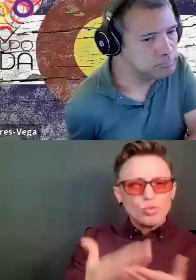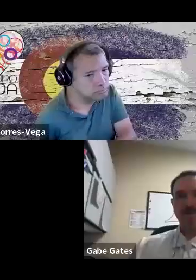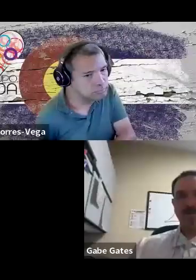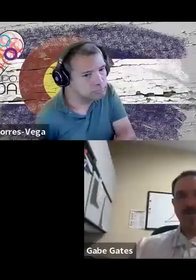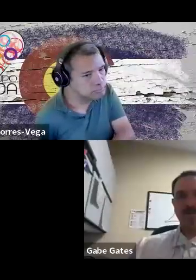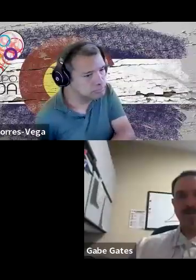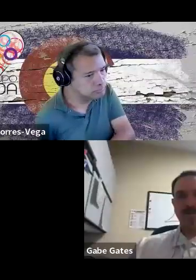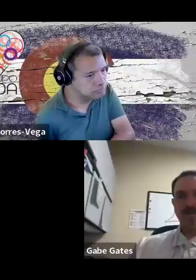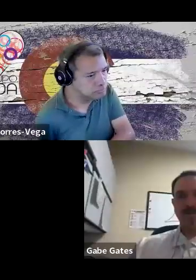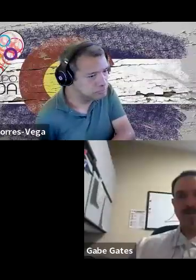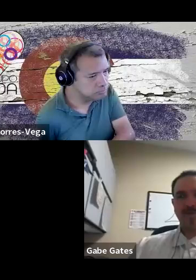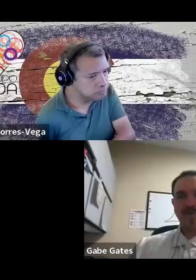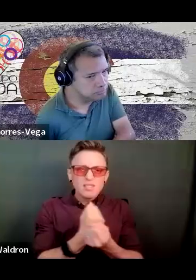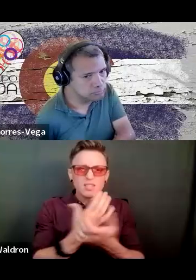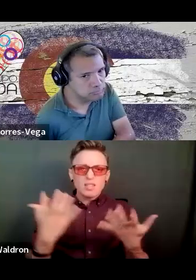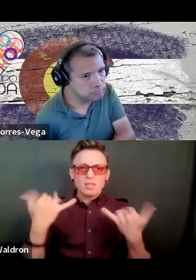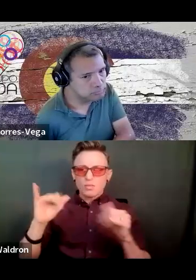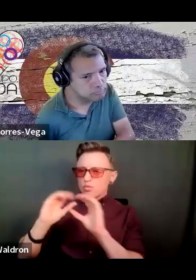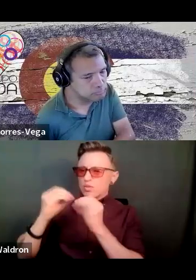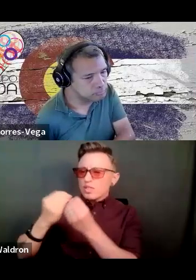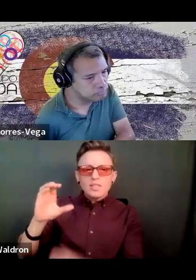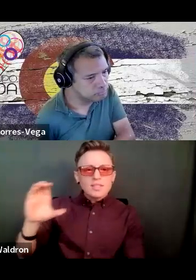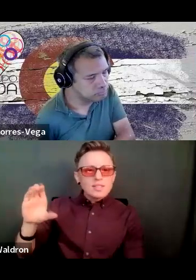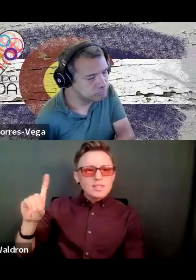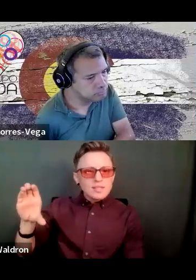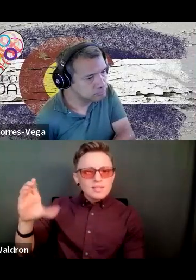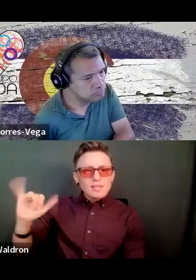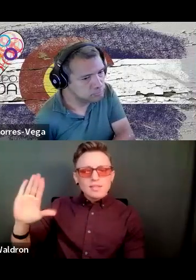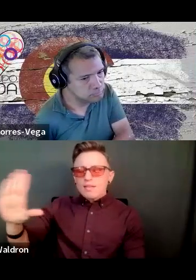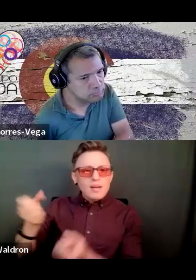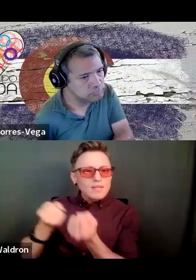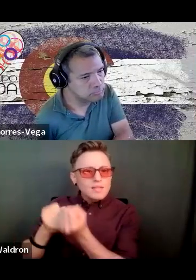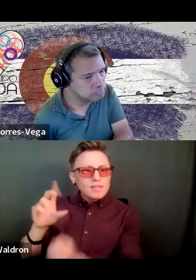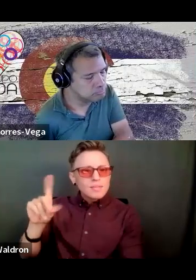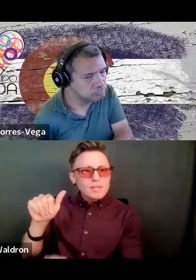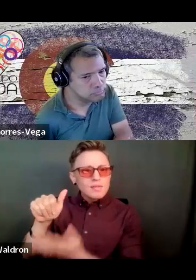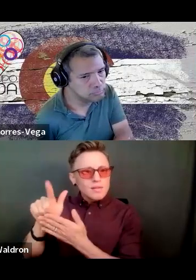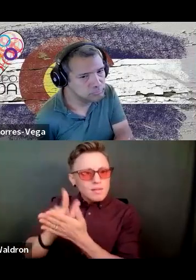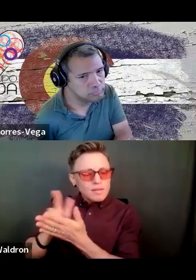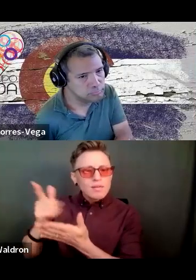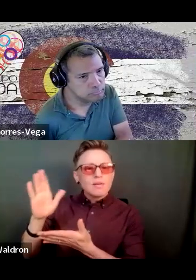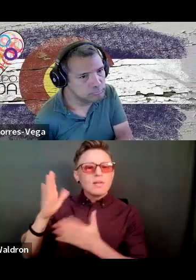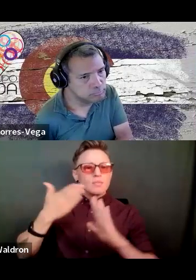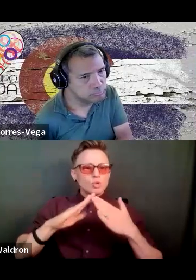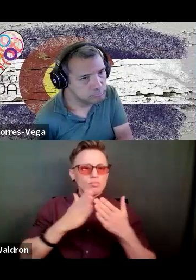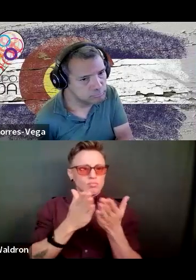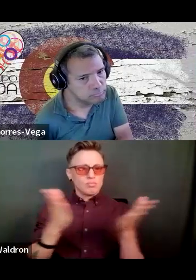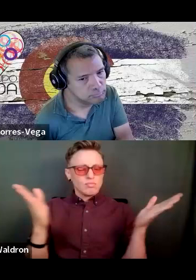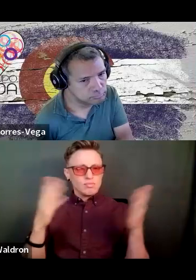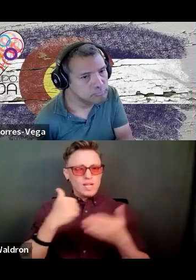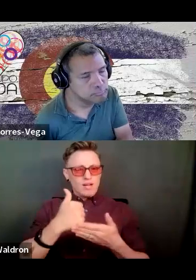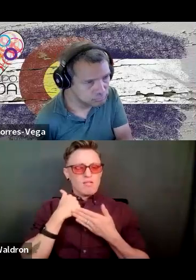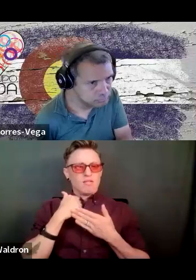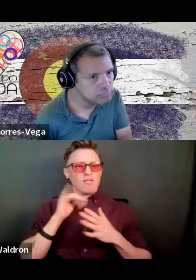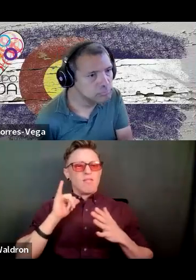but, um, you know, there were organizations like CCDC and their advocates in disability law and community at large to help me get over that and